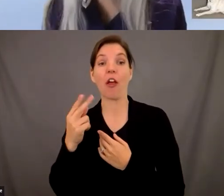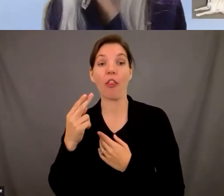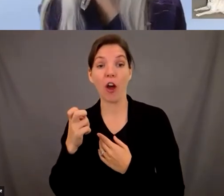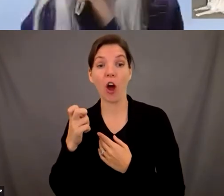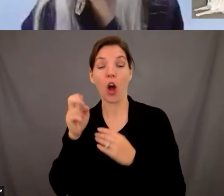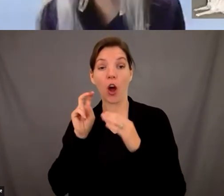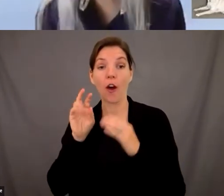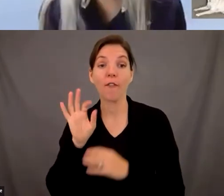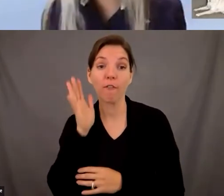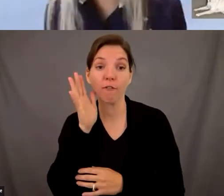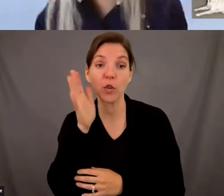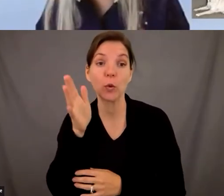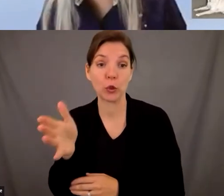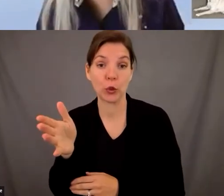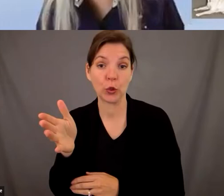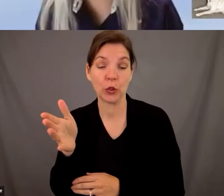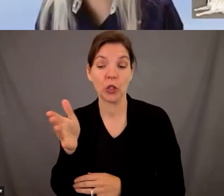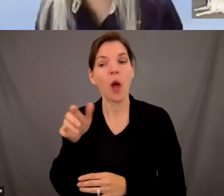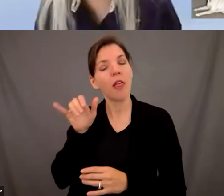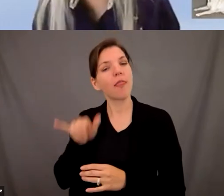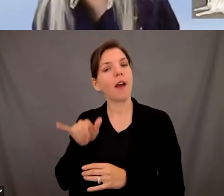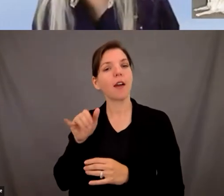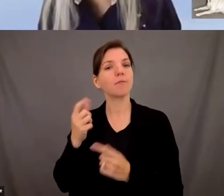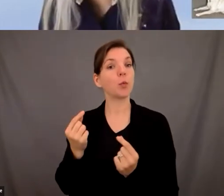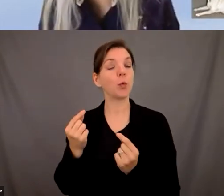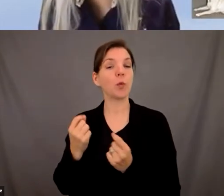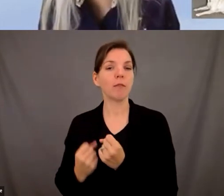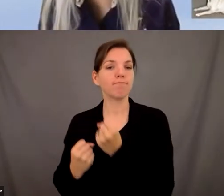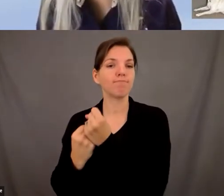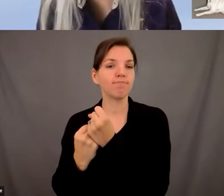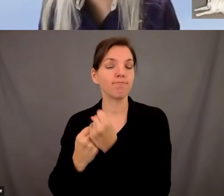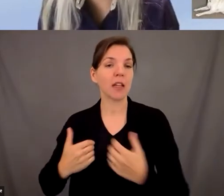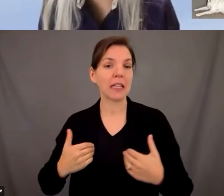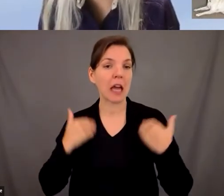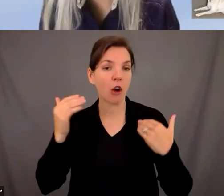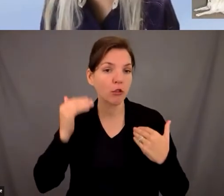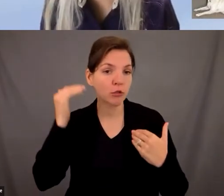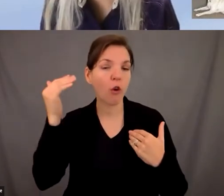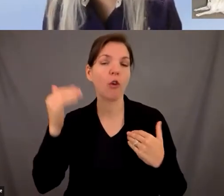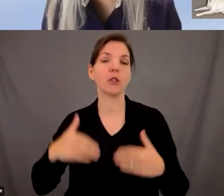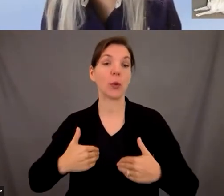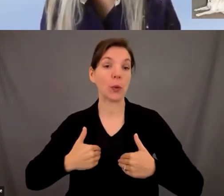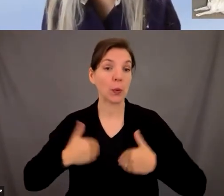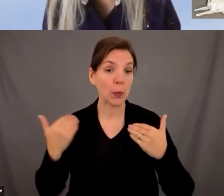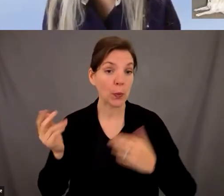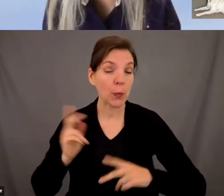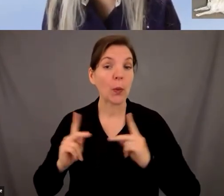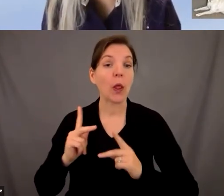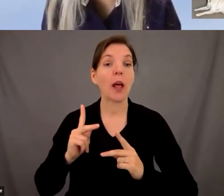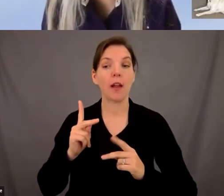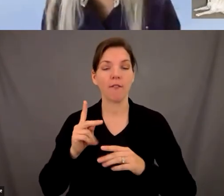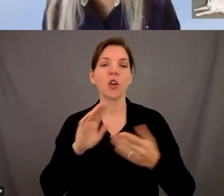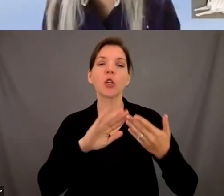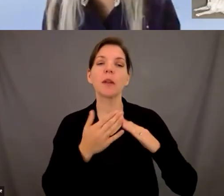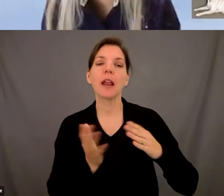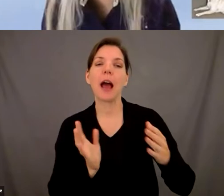kind of empowering blind and visually impaired um young adults and youth so we have outreach but various community outreach program